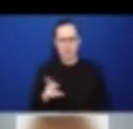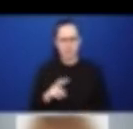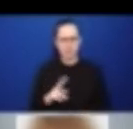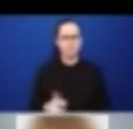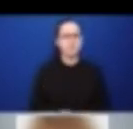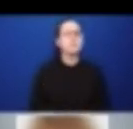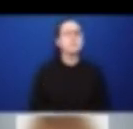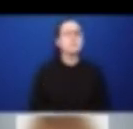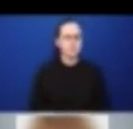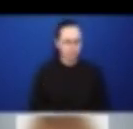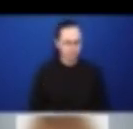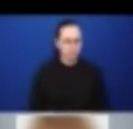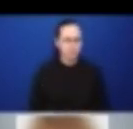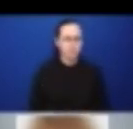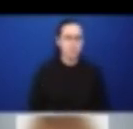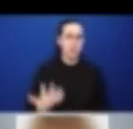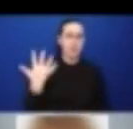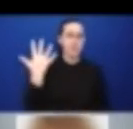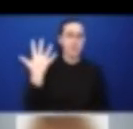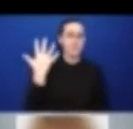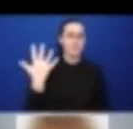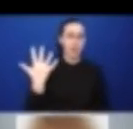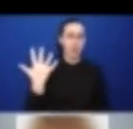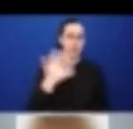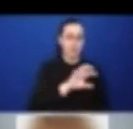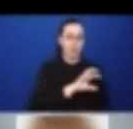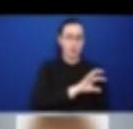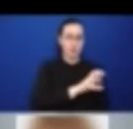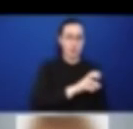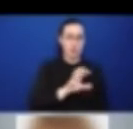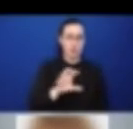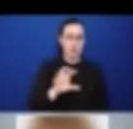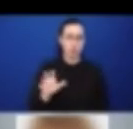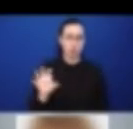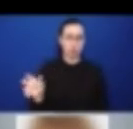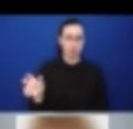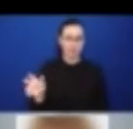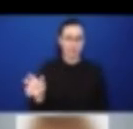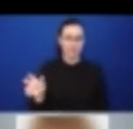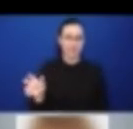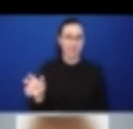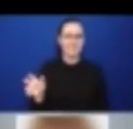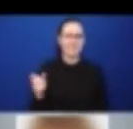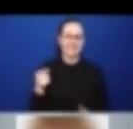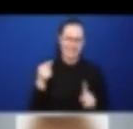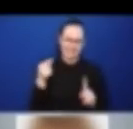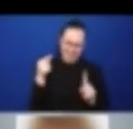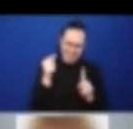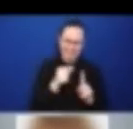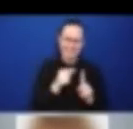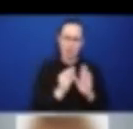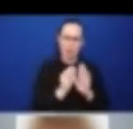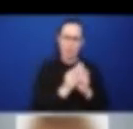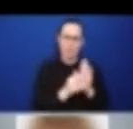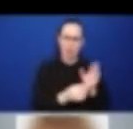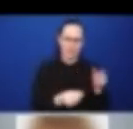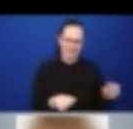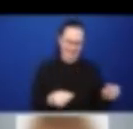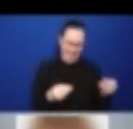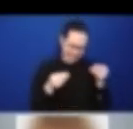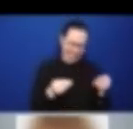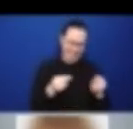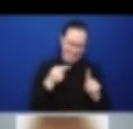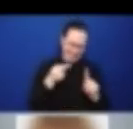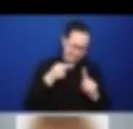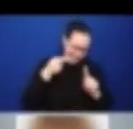so these five countries had specific policy documents that they produced to meet